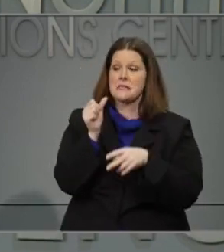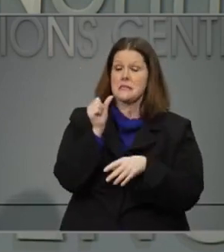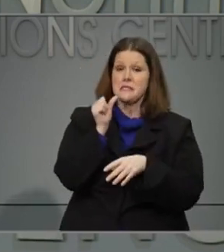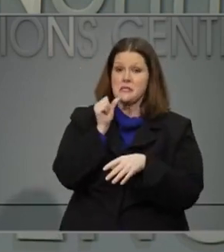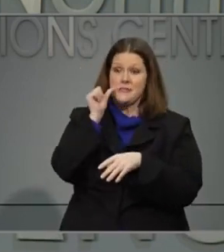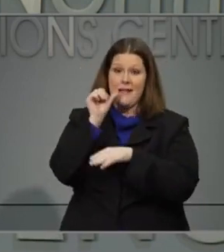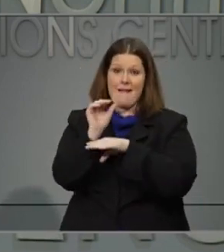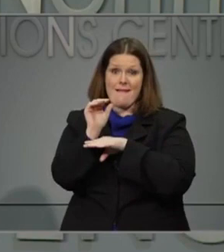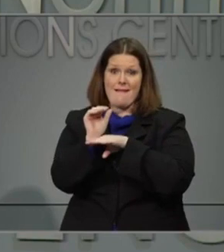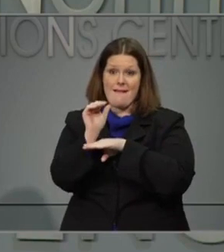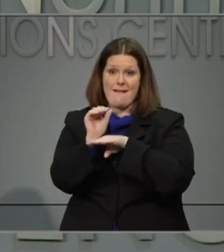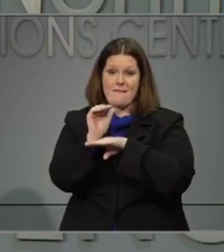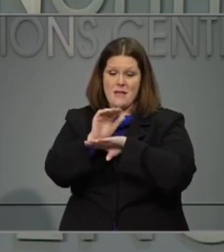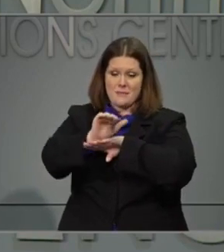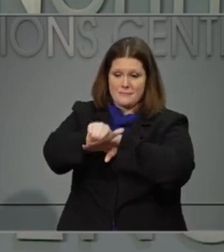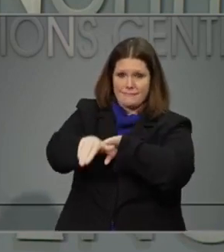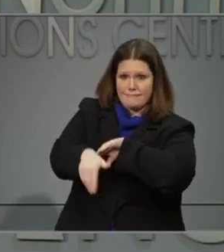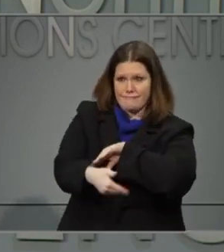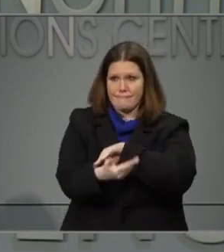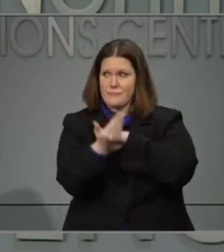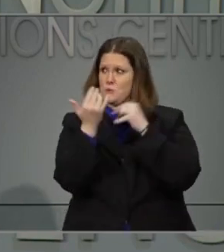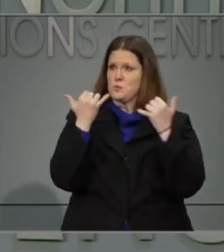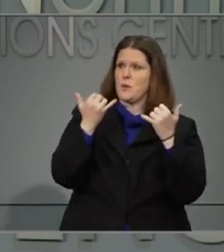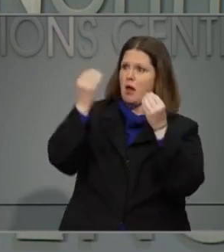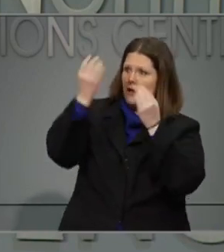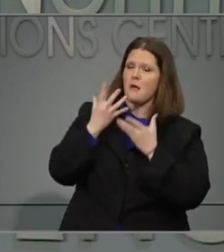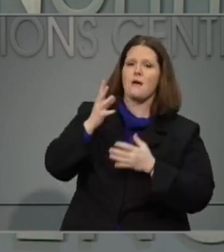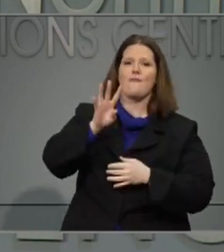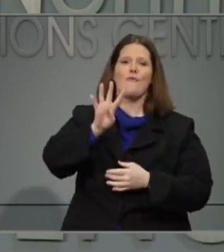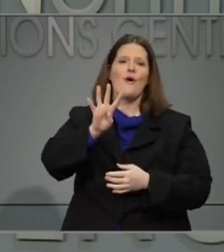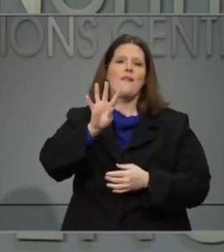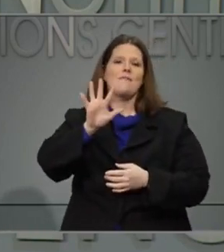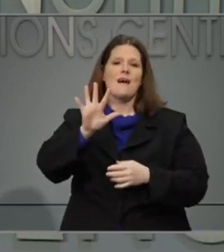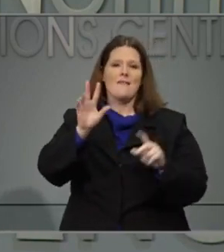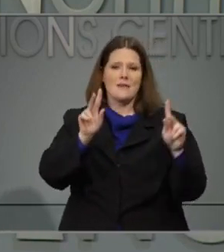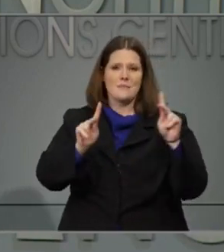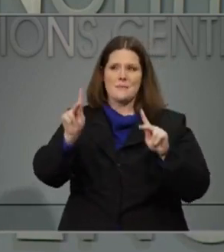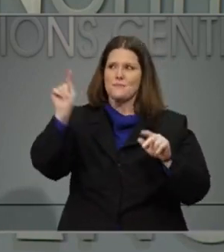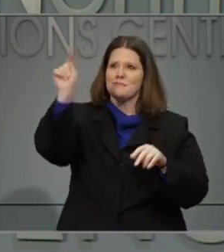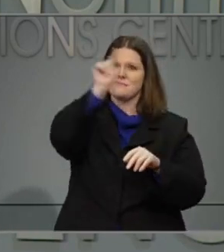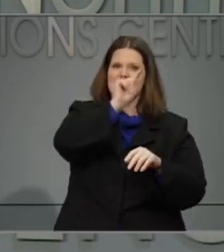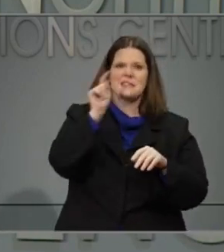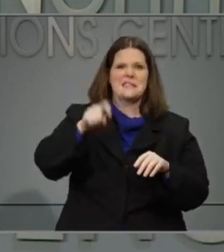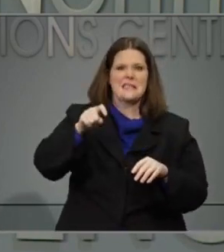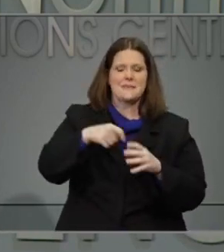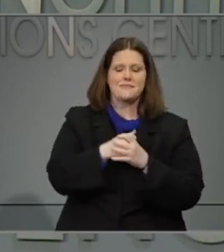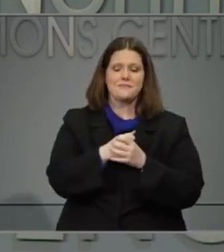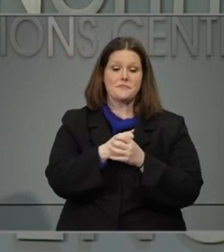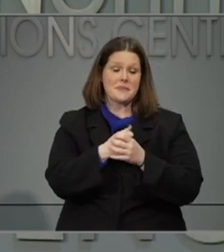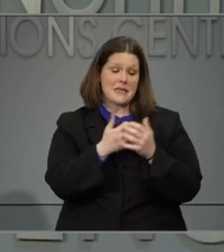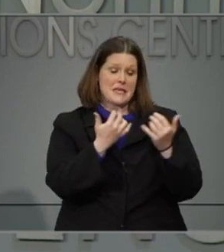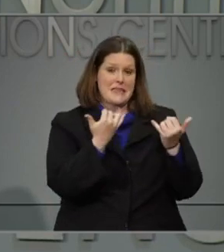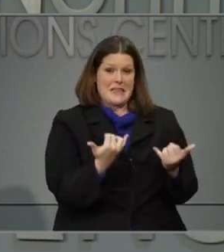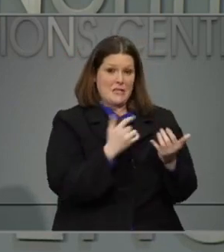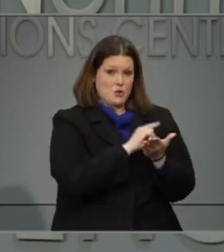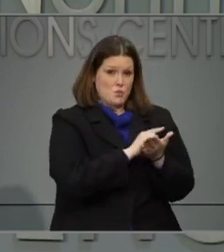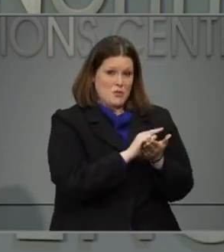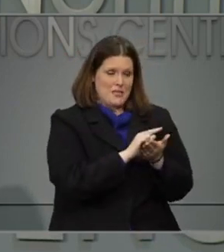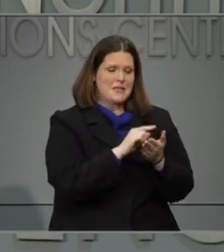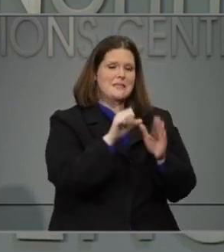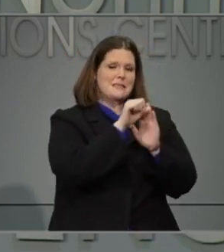PPE so far today. This week, the Human Services Section here at the State Emergency Operations Center